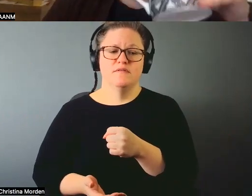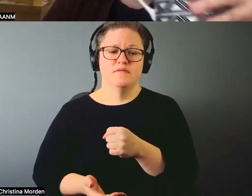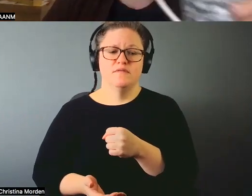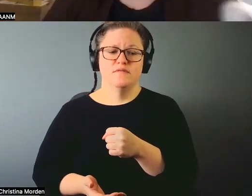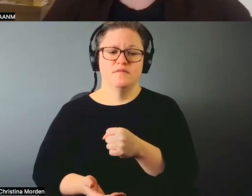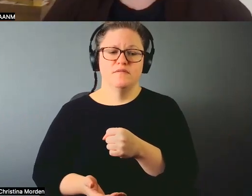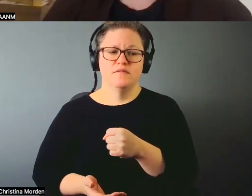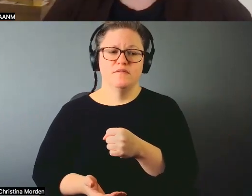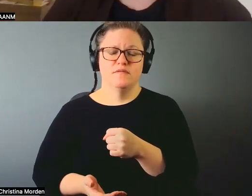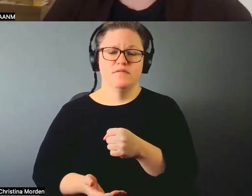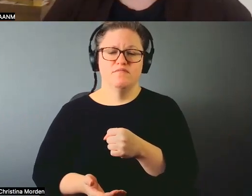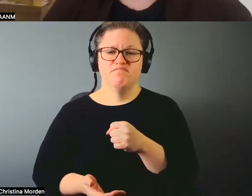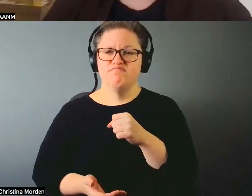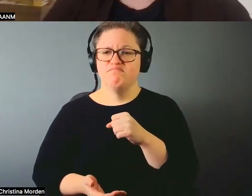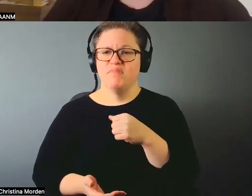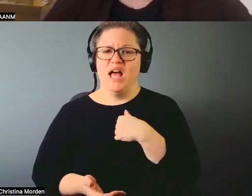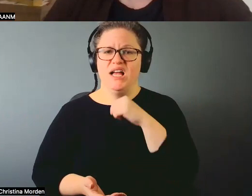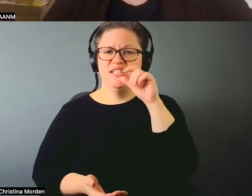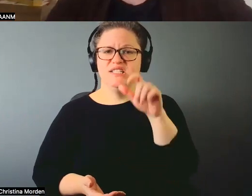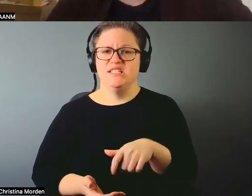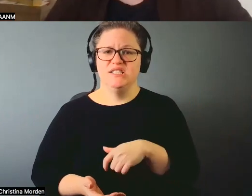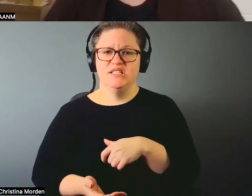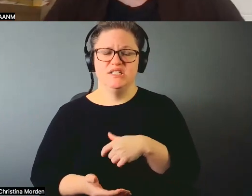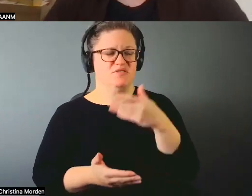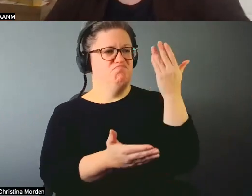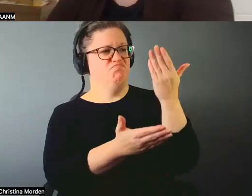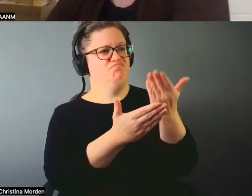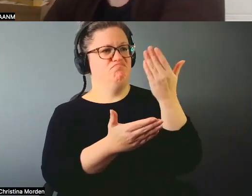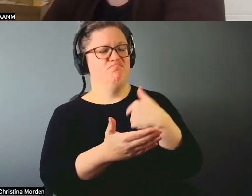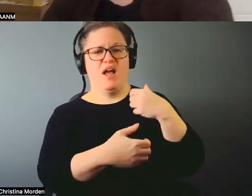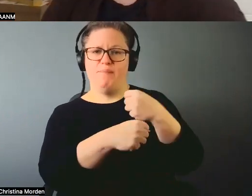I didn't have to provide any work done. In the end.